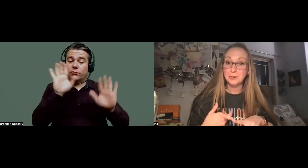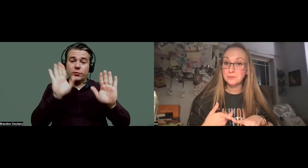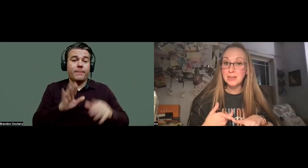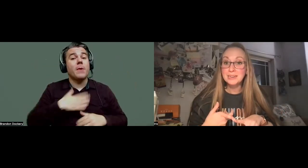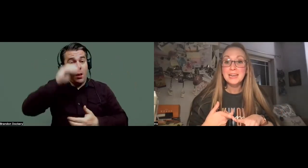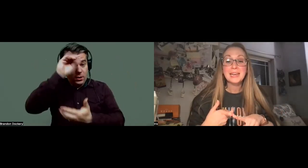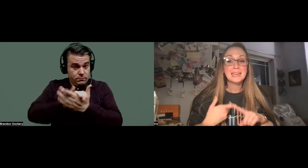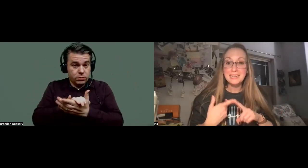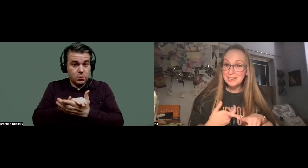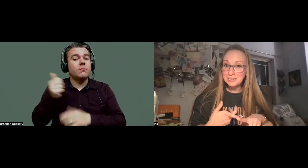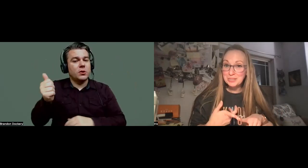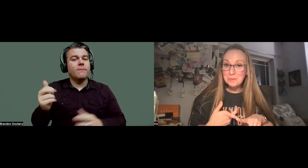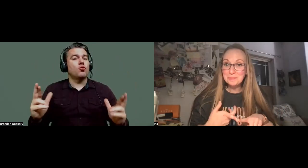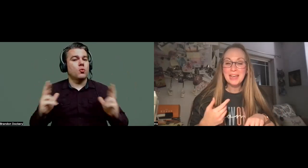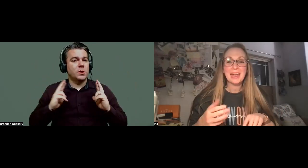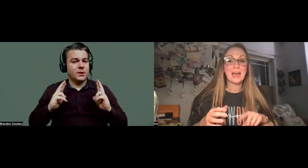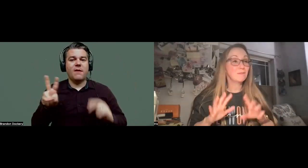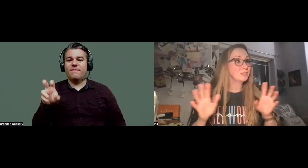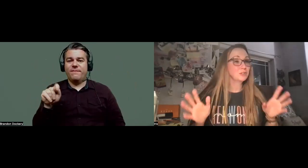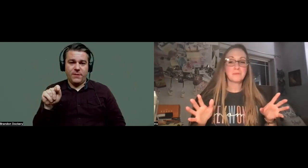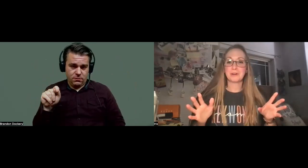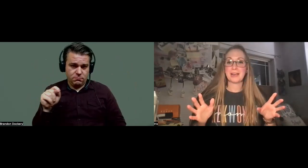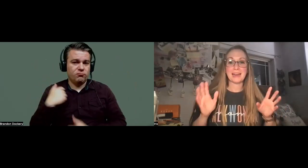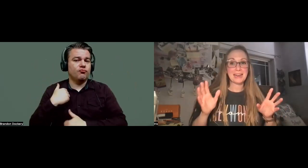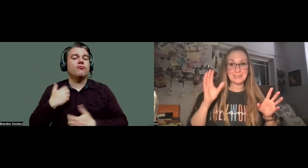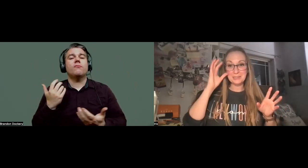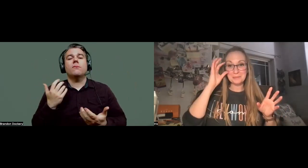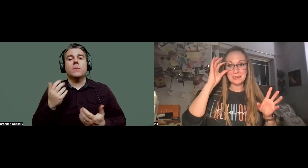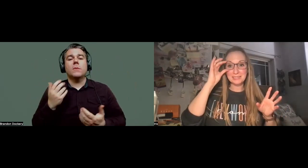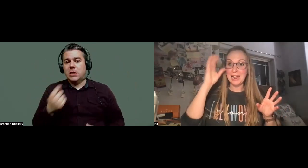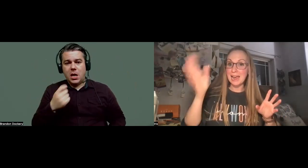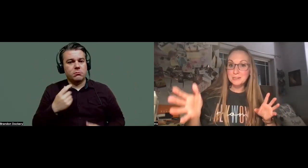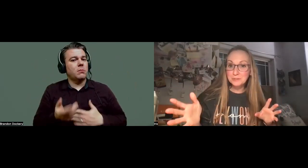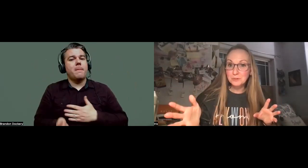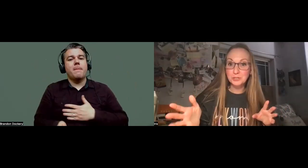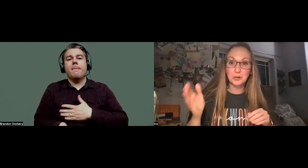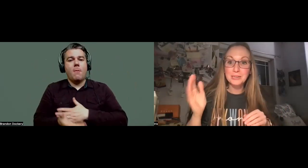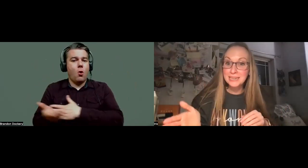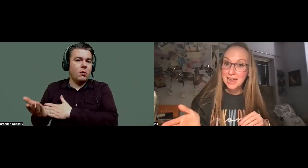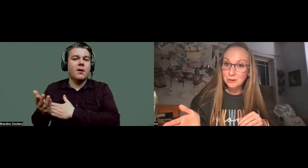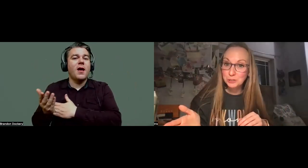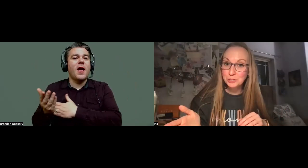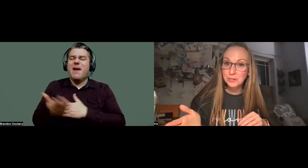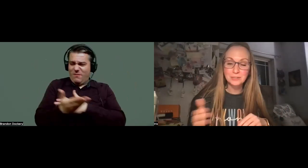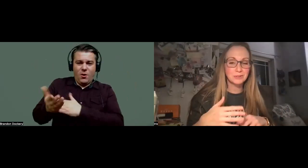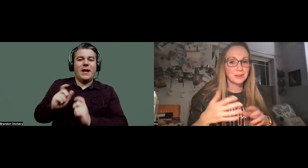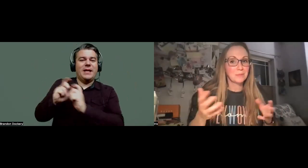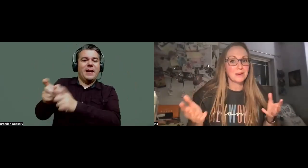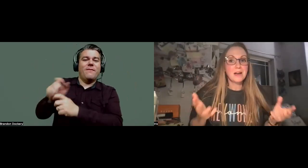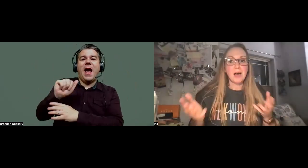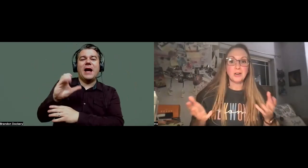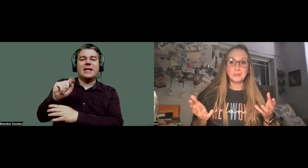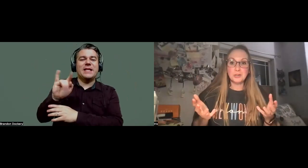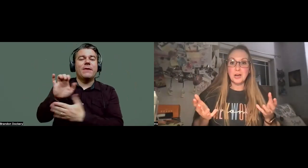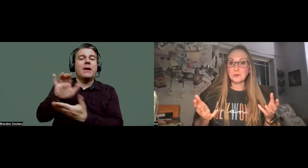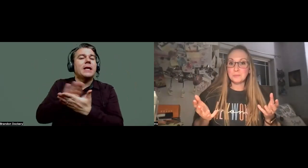is a retired vet, he takes them every single morning. I hand him his active, which is our clean energy drink. It's only got